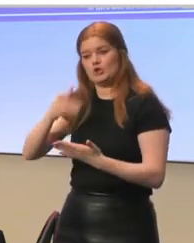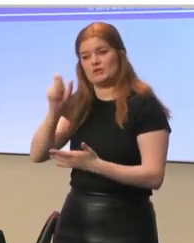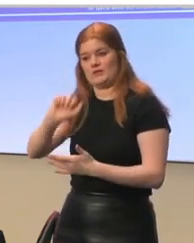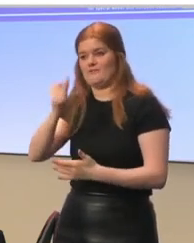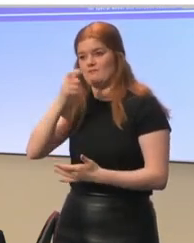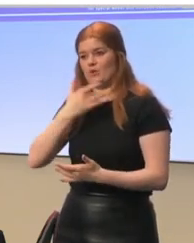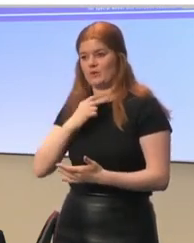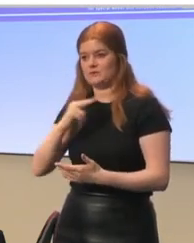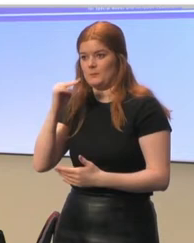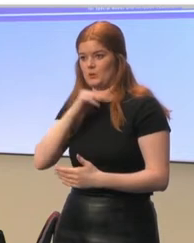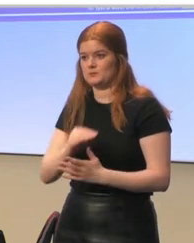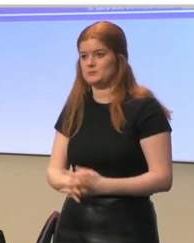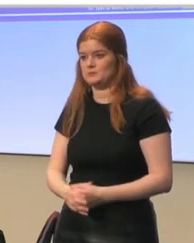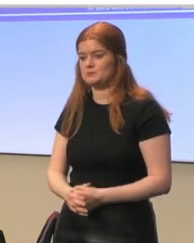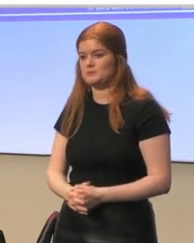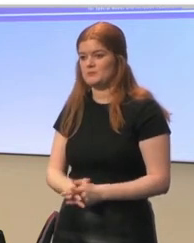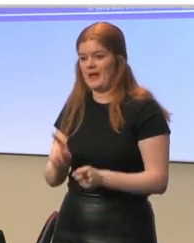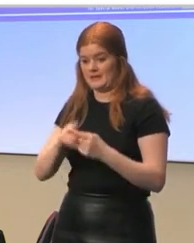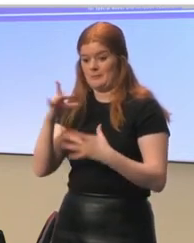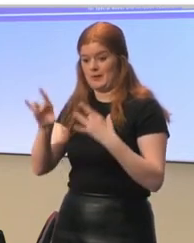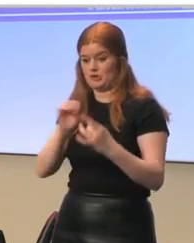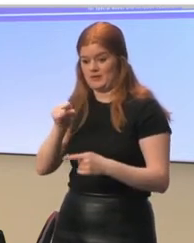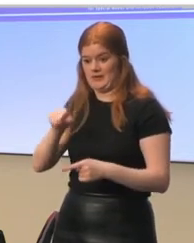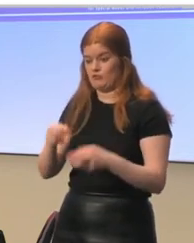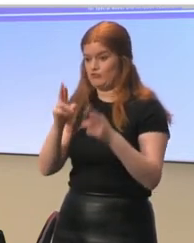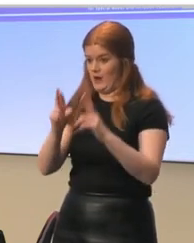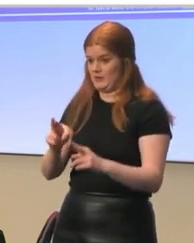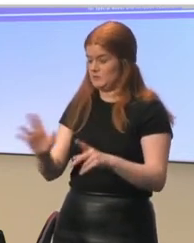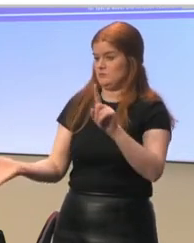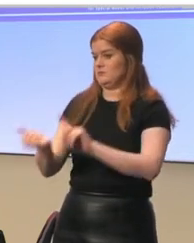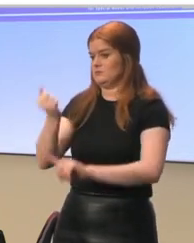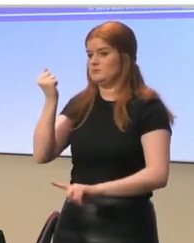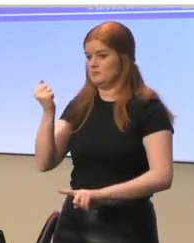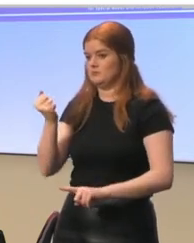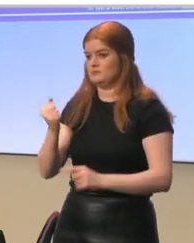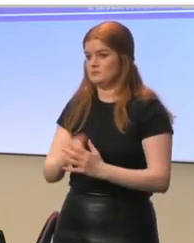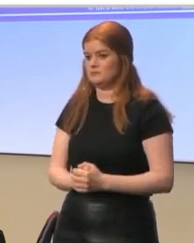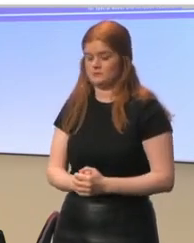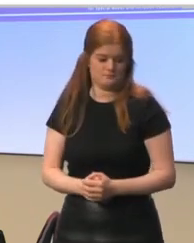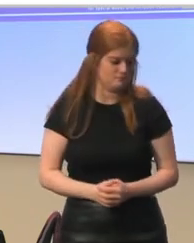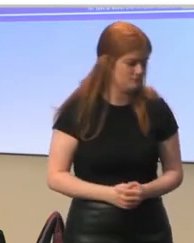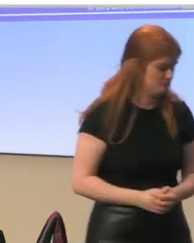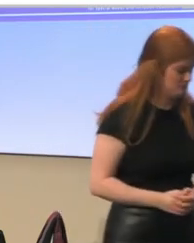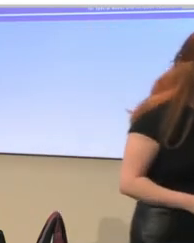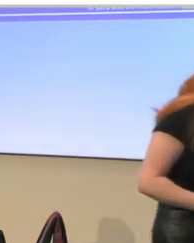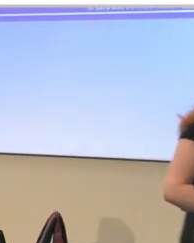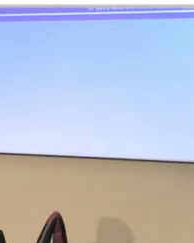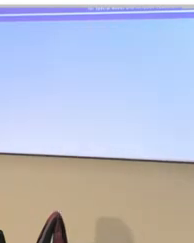especially, and to see that their rights are fulfilled. So, this is just an overview